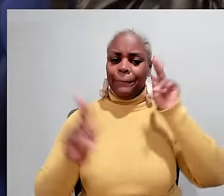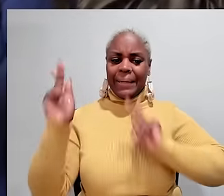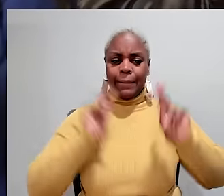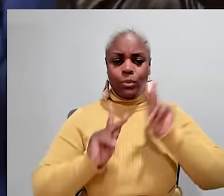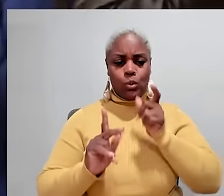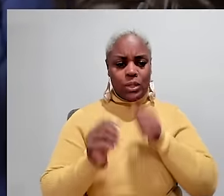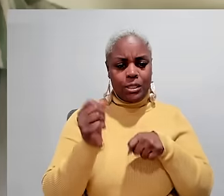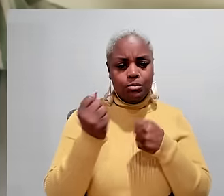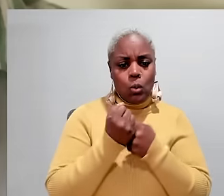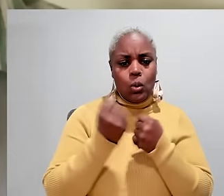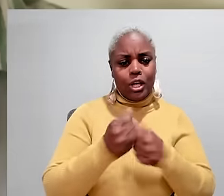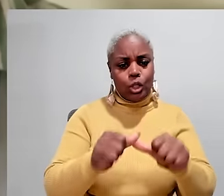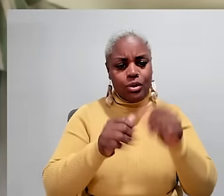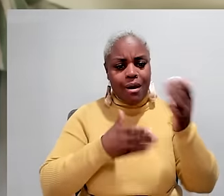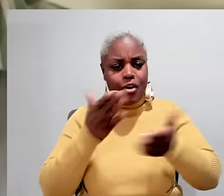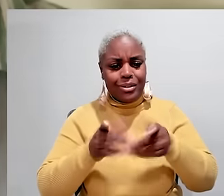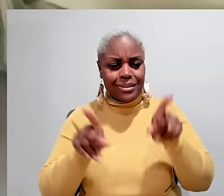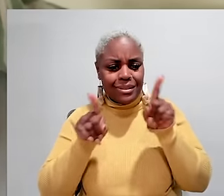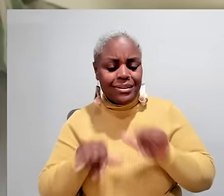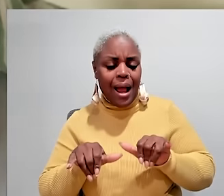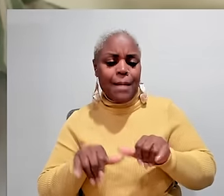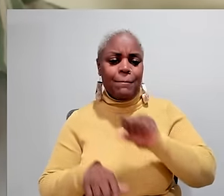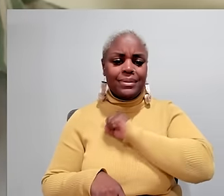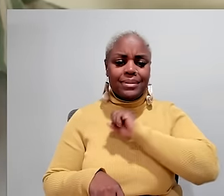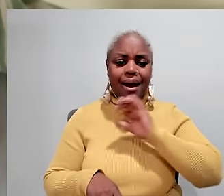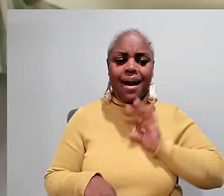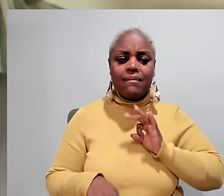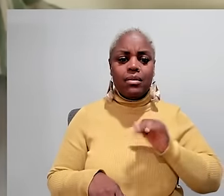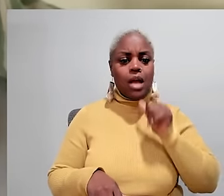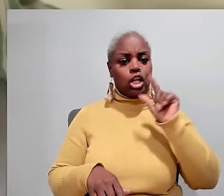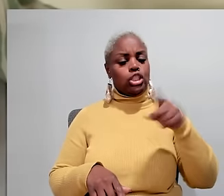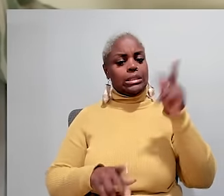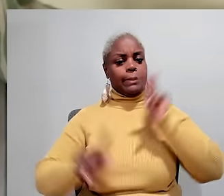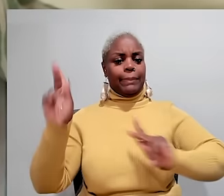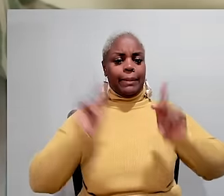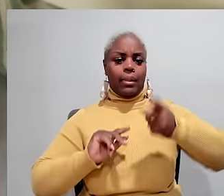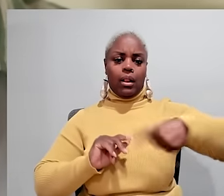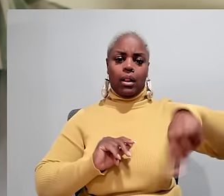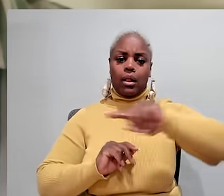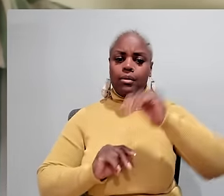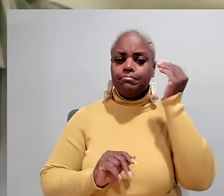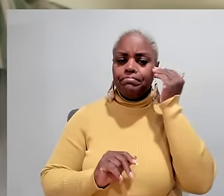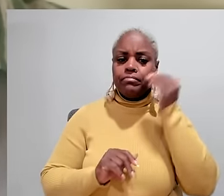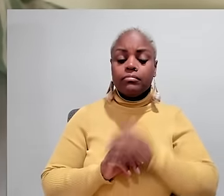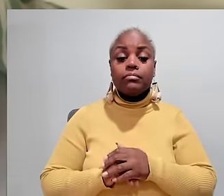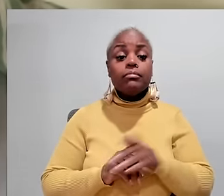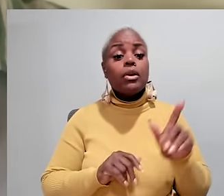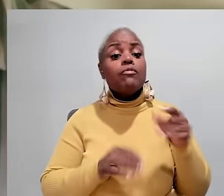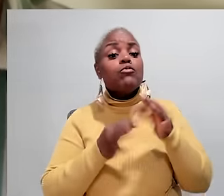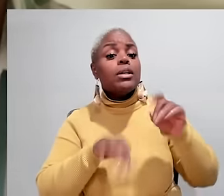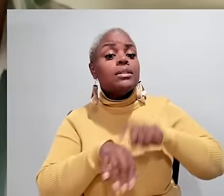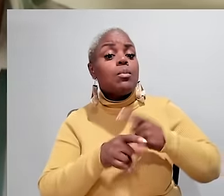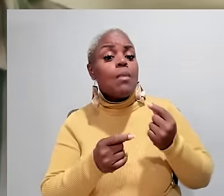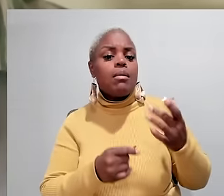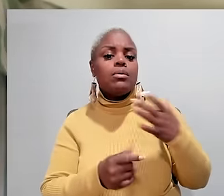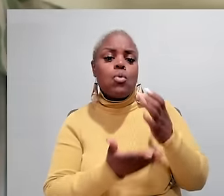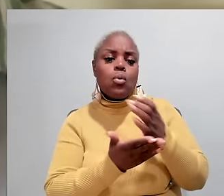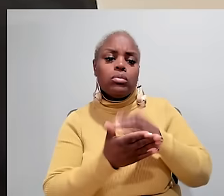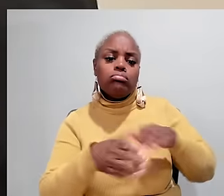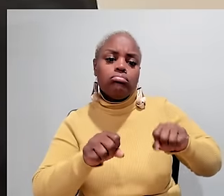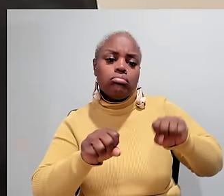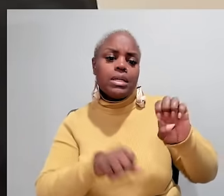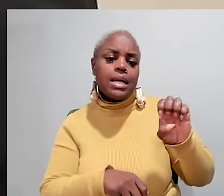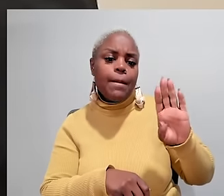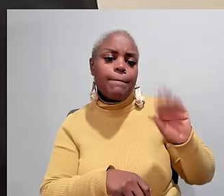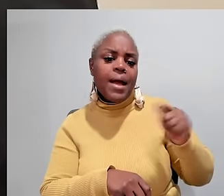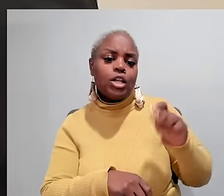work we actually do which is sad for the people we support because they love their staff they want to continue to have the same staff not just people come and